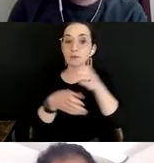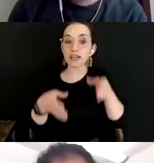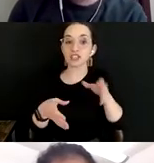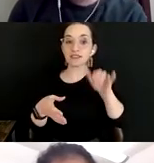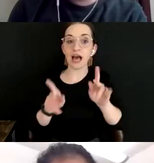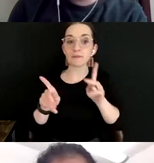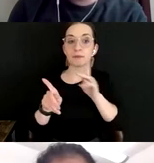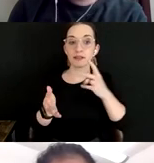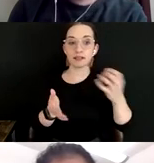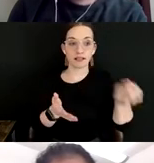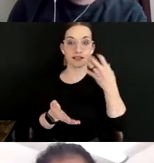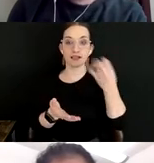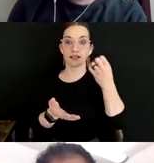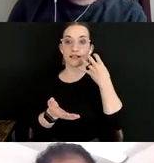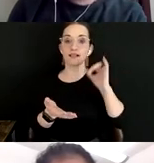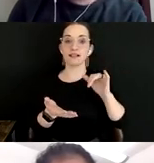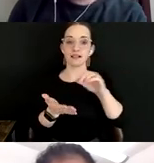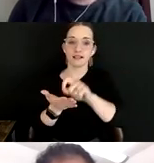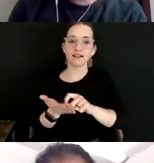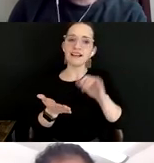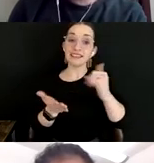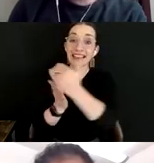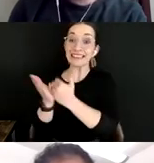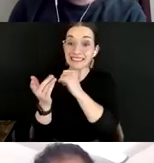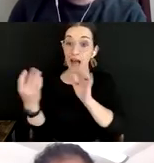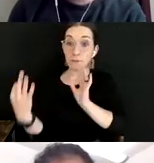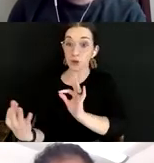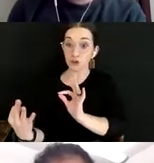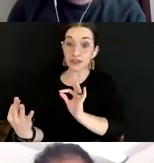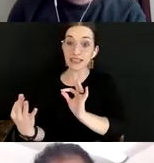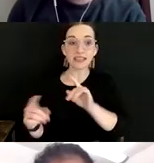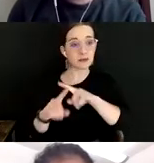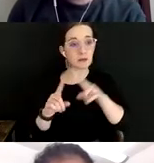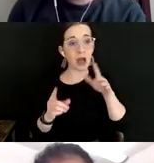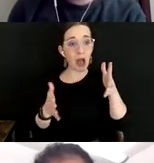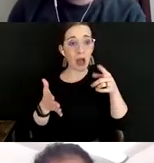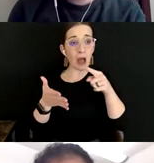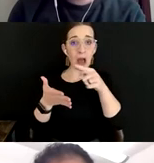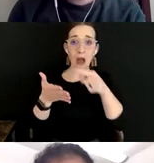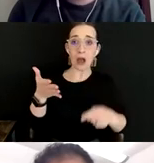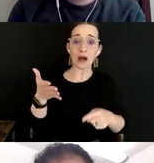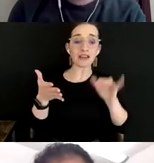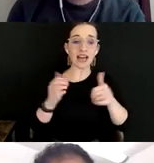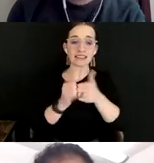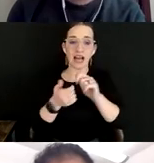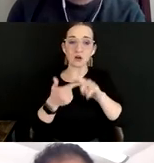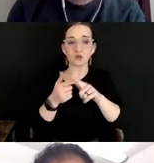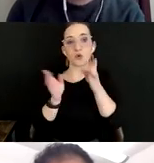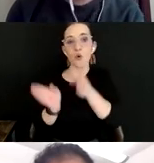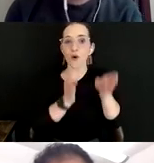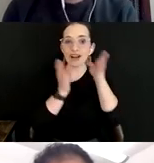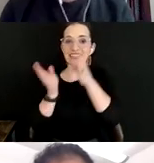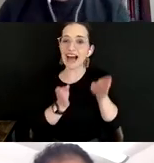perfect, but we're fairly confident that this way of organizing occupations by